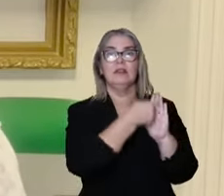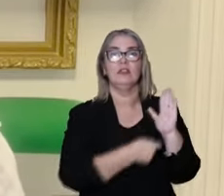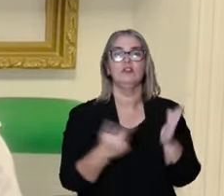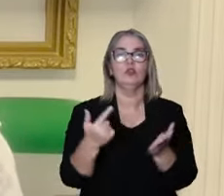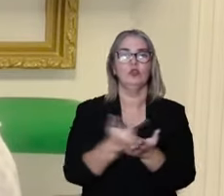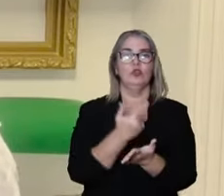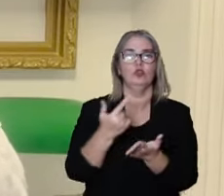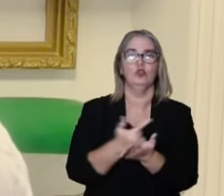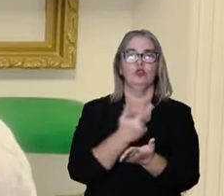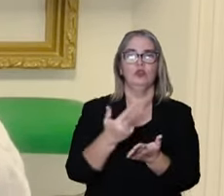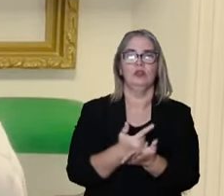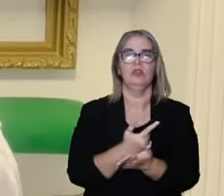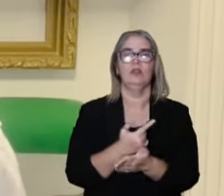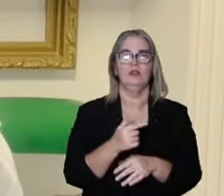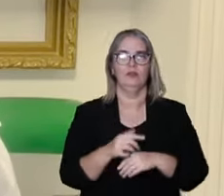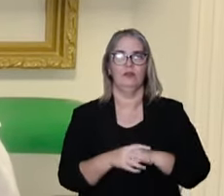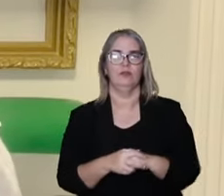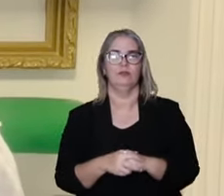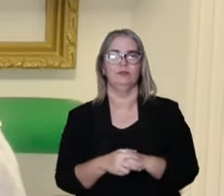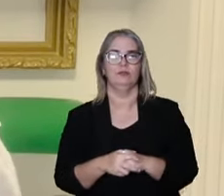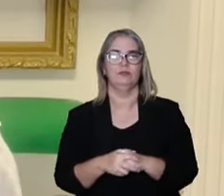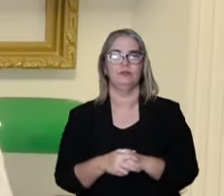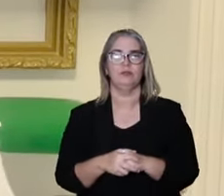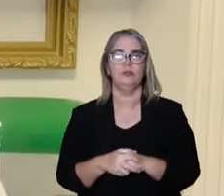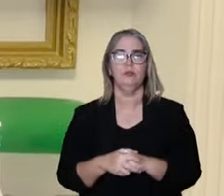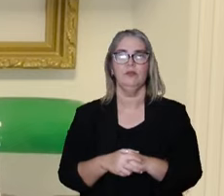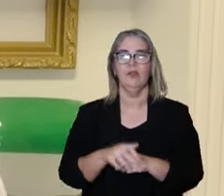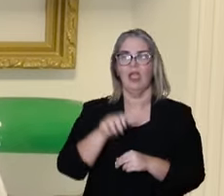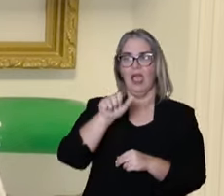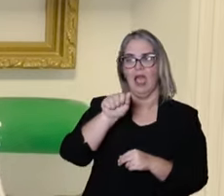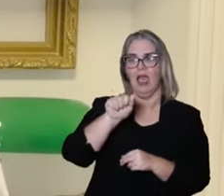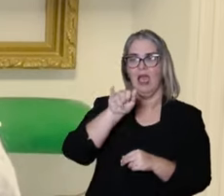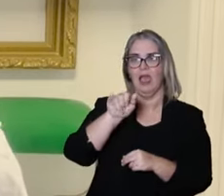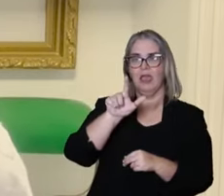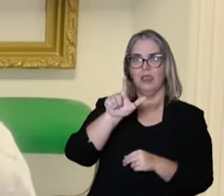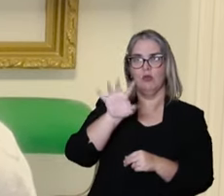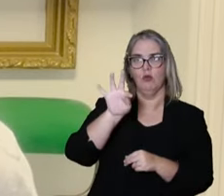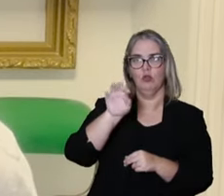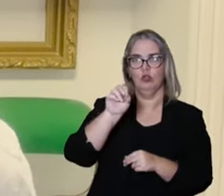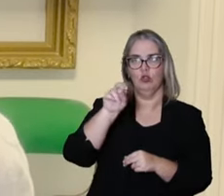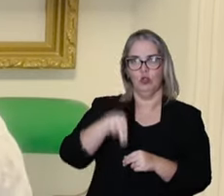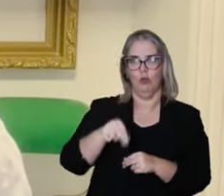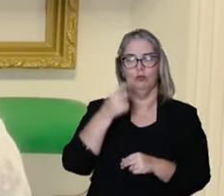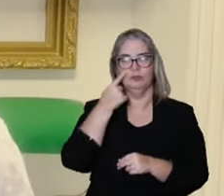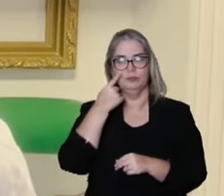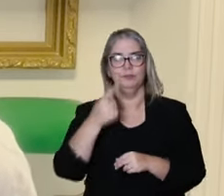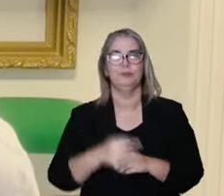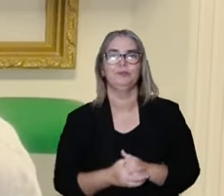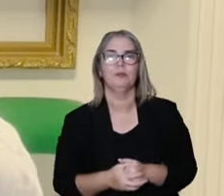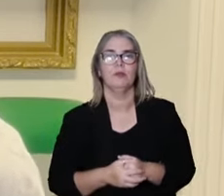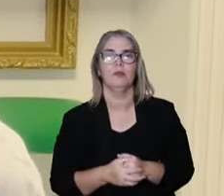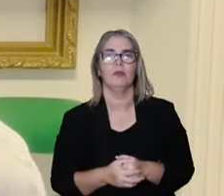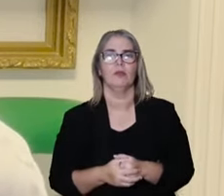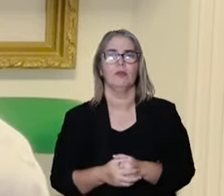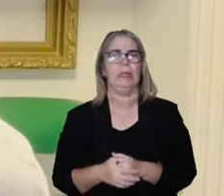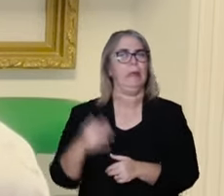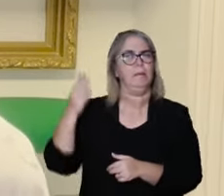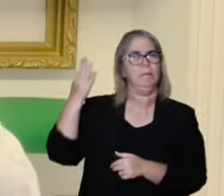Krenato. So now two parts of the book, ideas for delaying the end of the world from